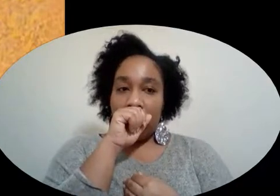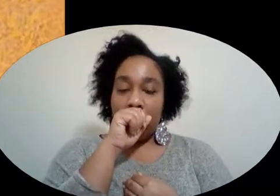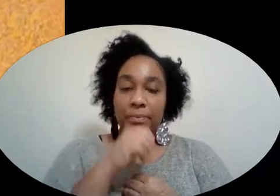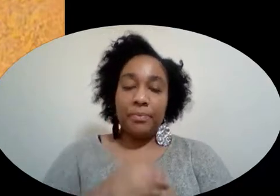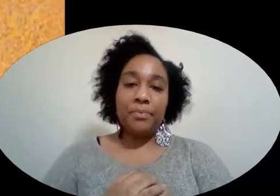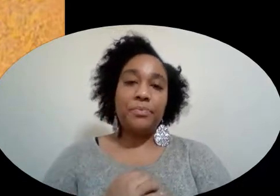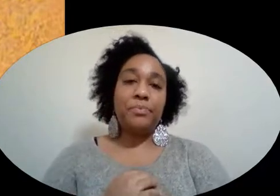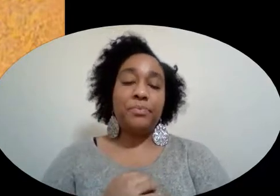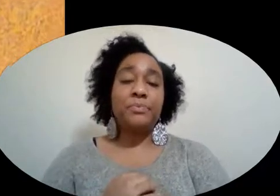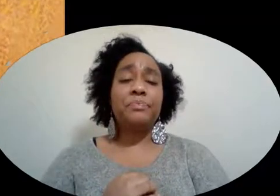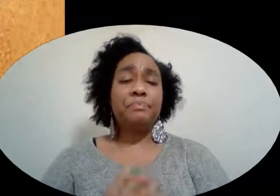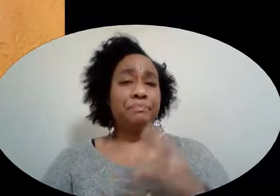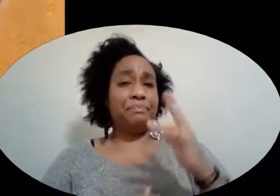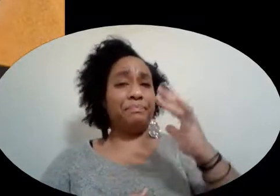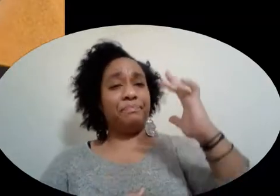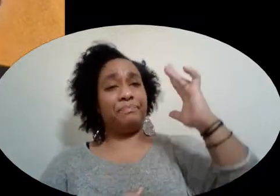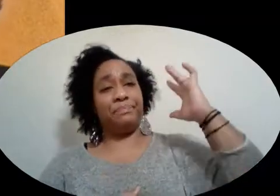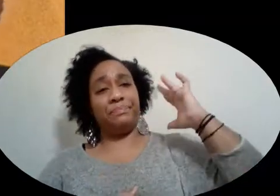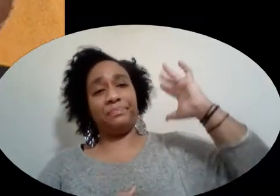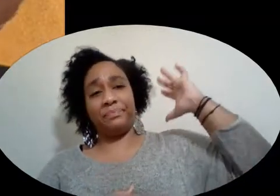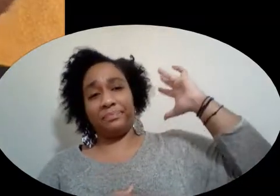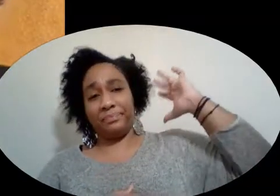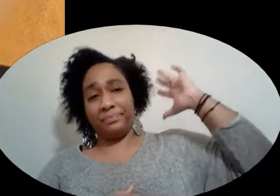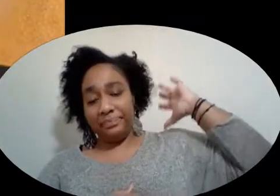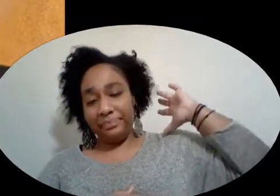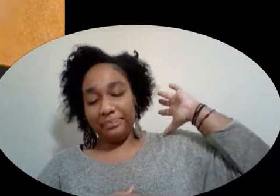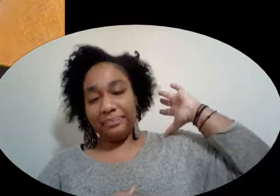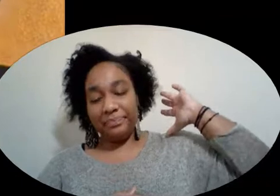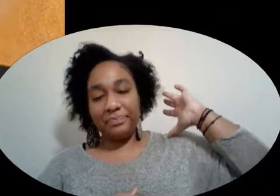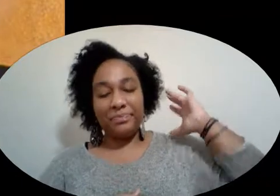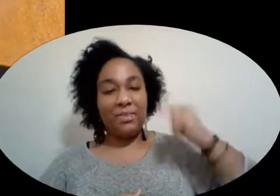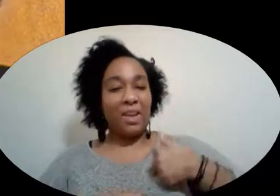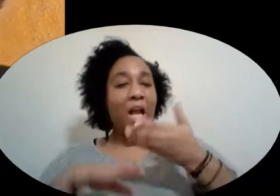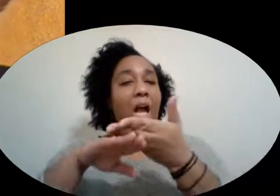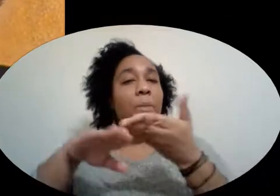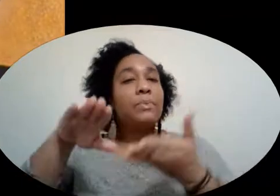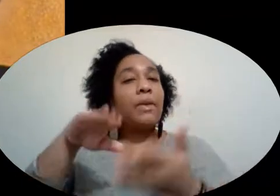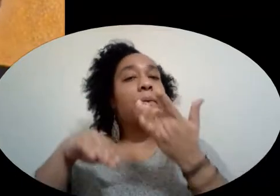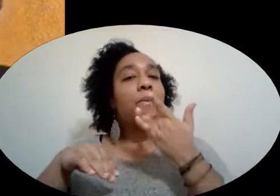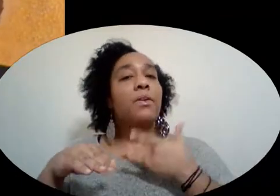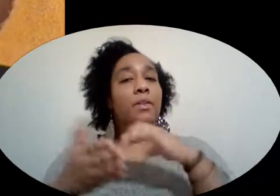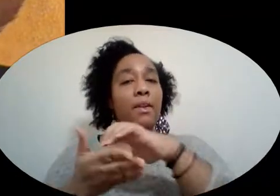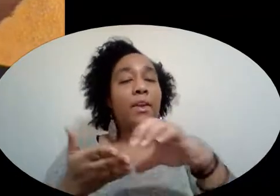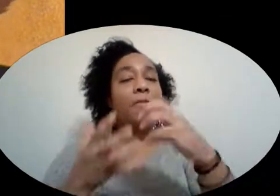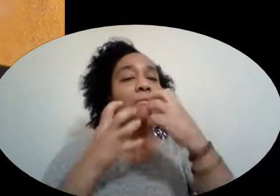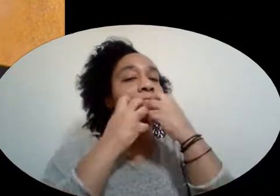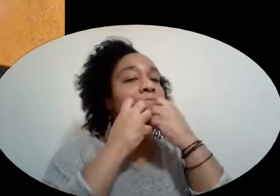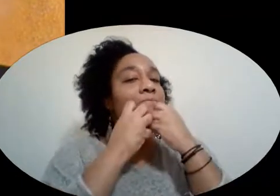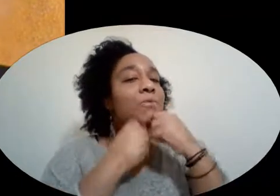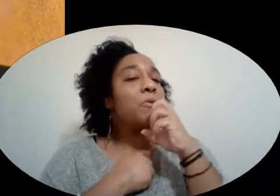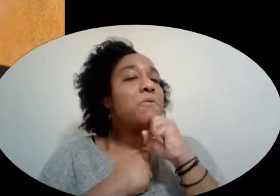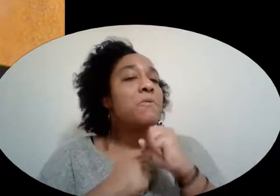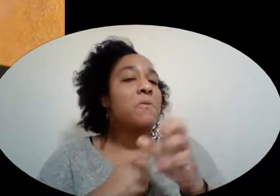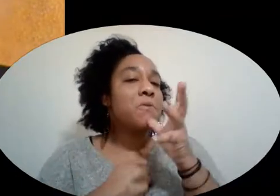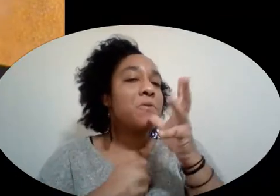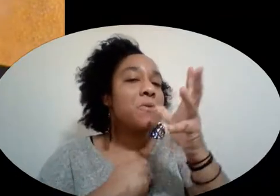And way back in once upon a dying time I was making a birthday cake for my dear old granny